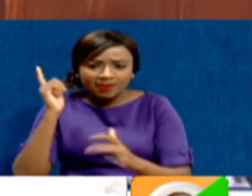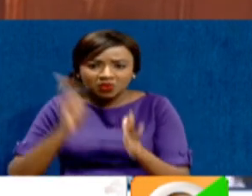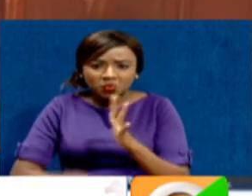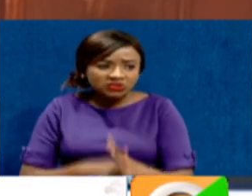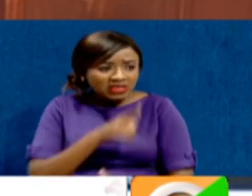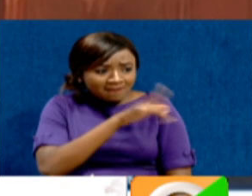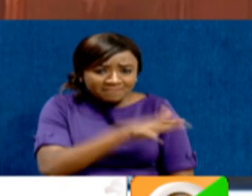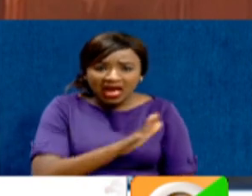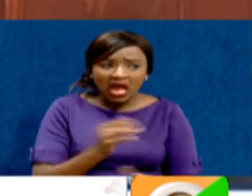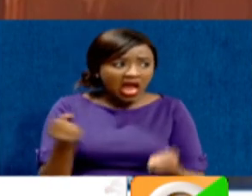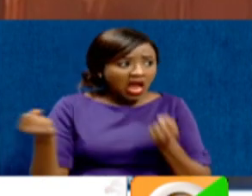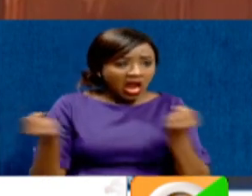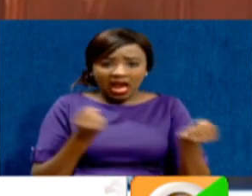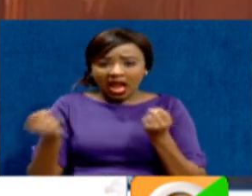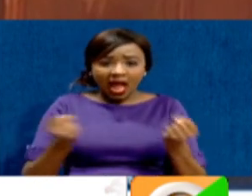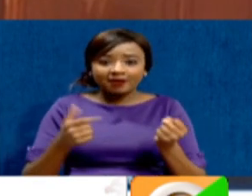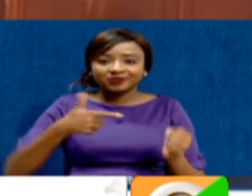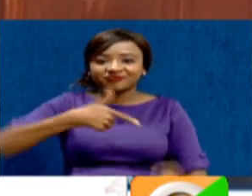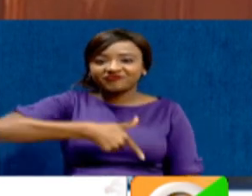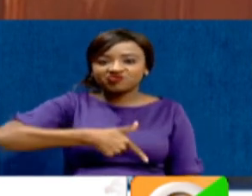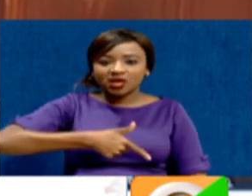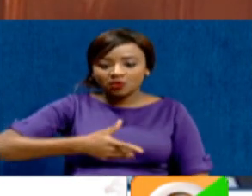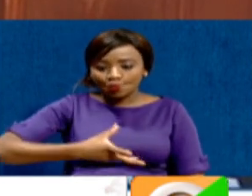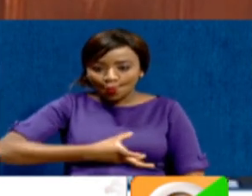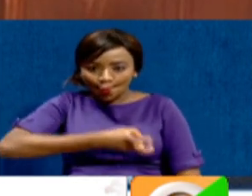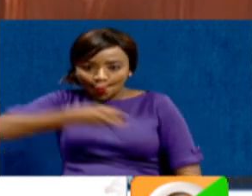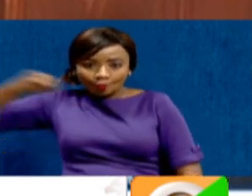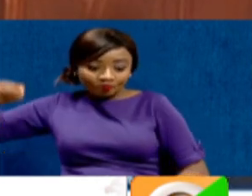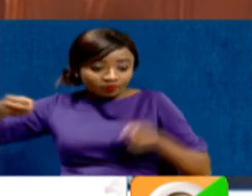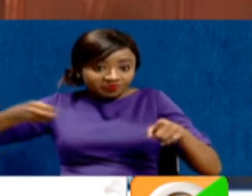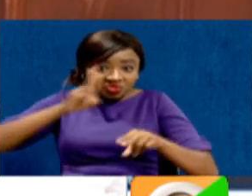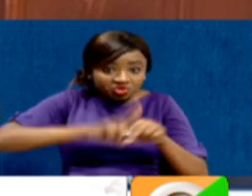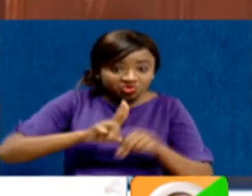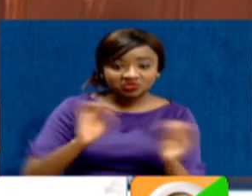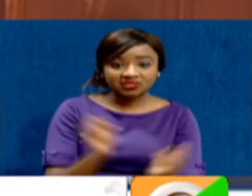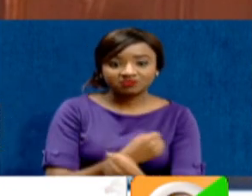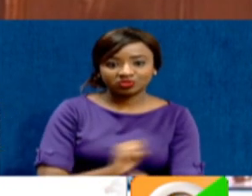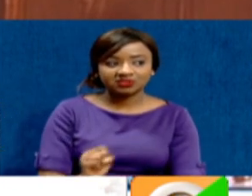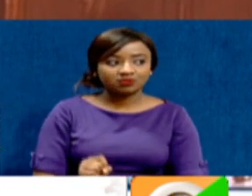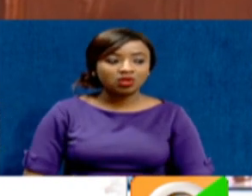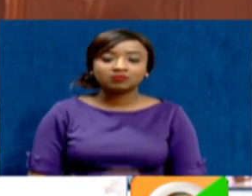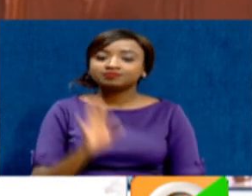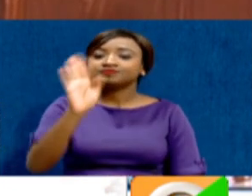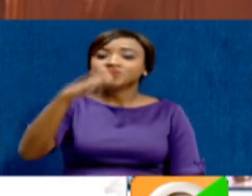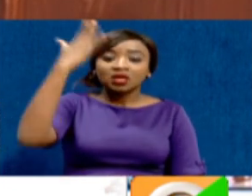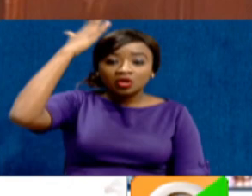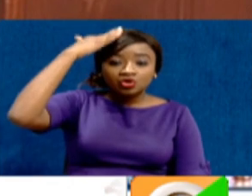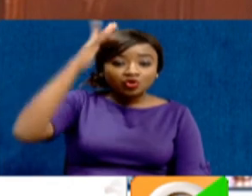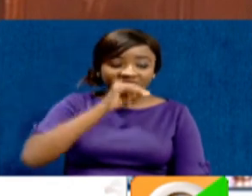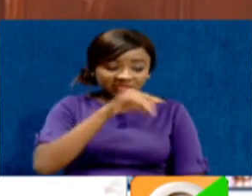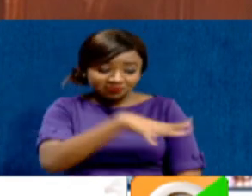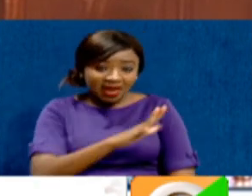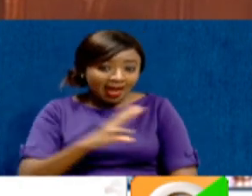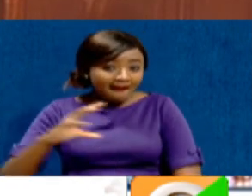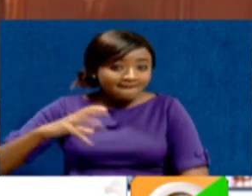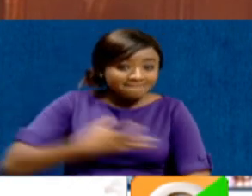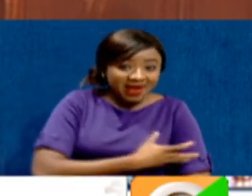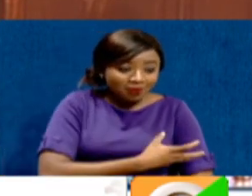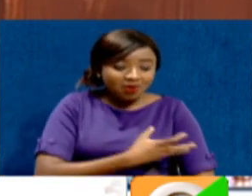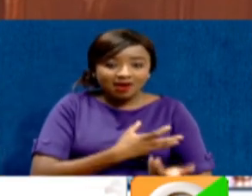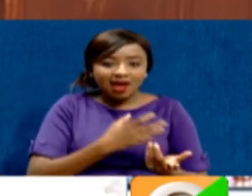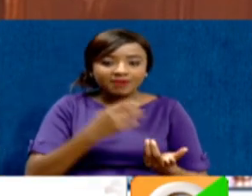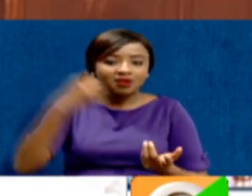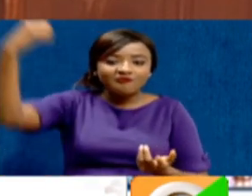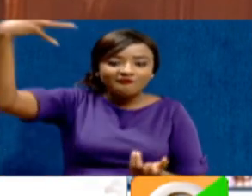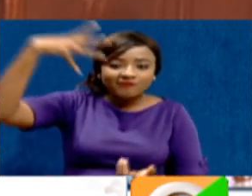His own vehicle, they removed all the fuel from the vehicle so that he cannot enter. You know, his power, they decided to